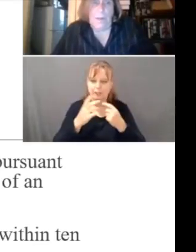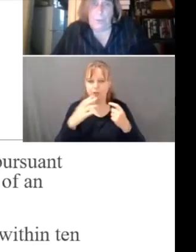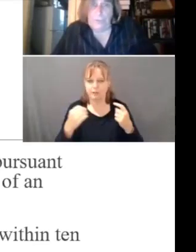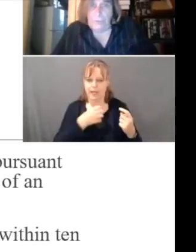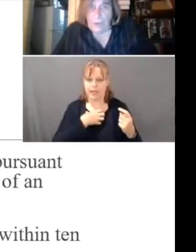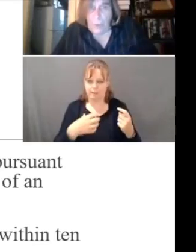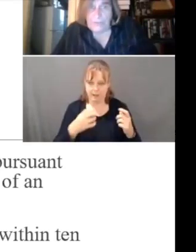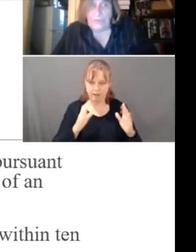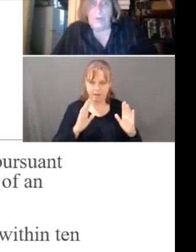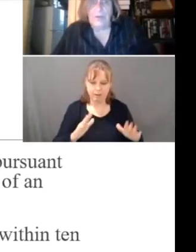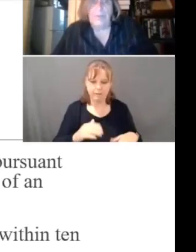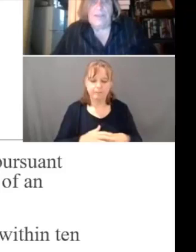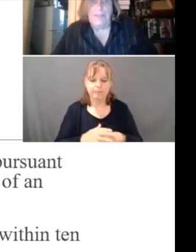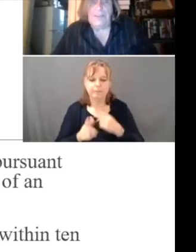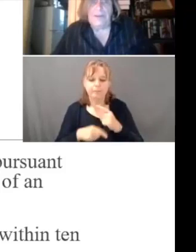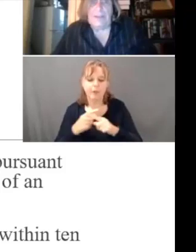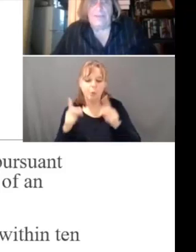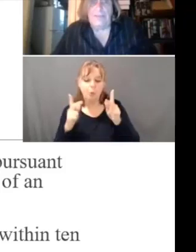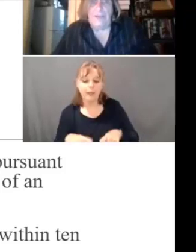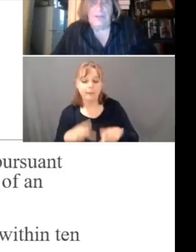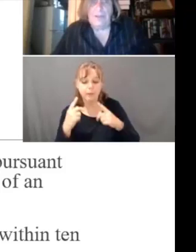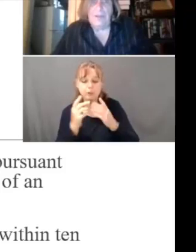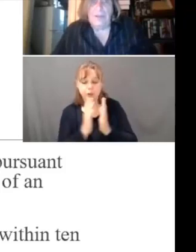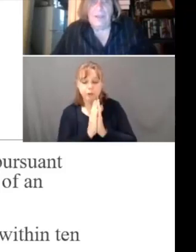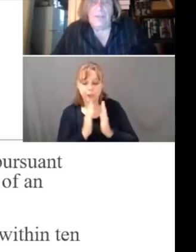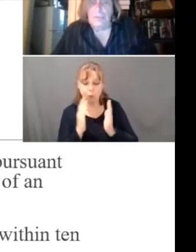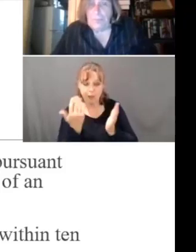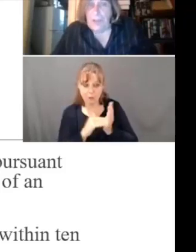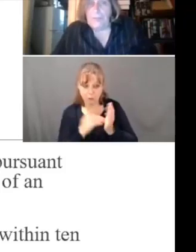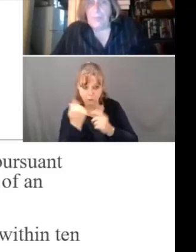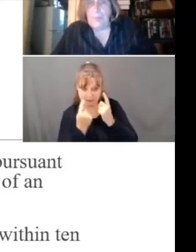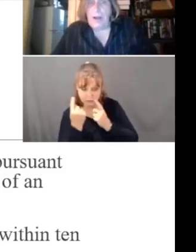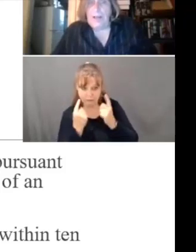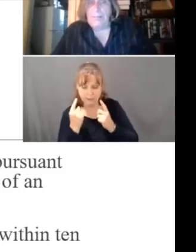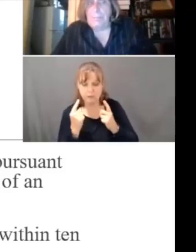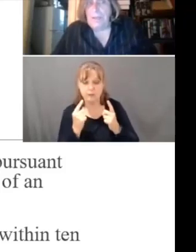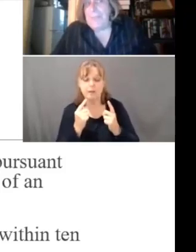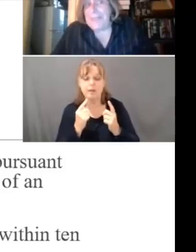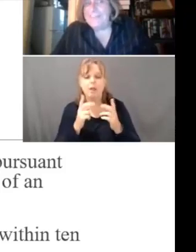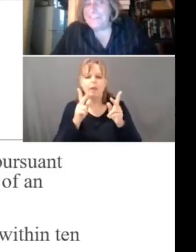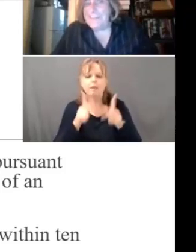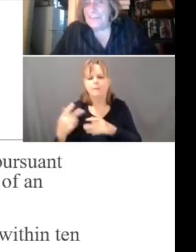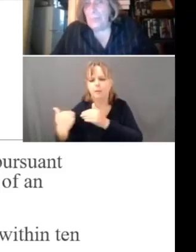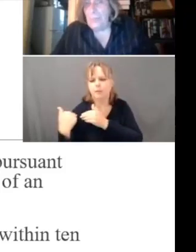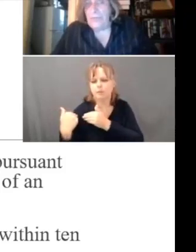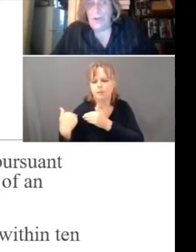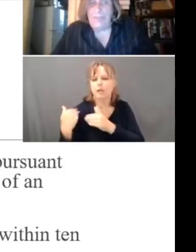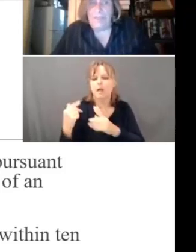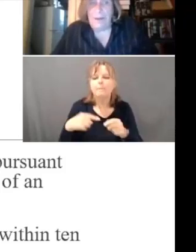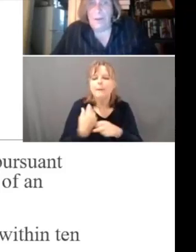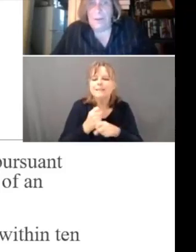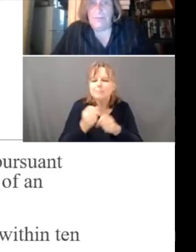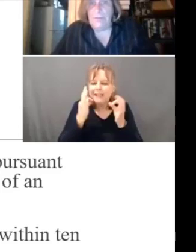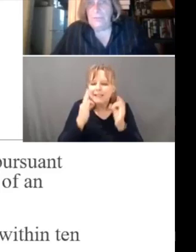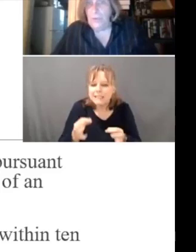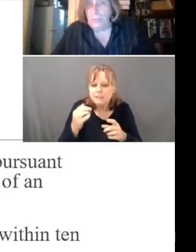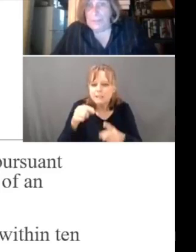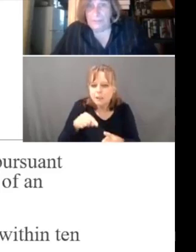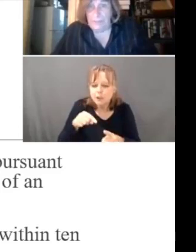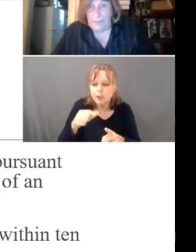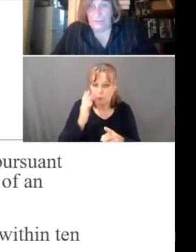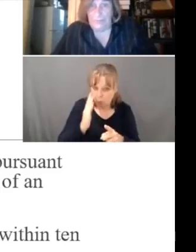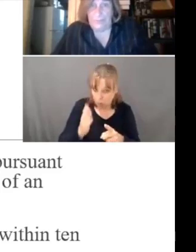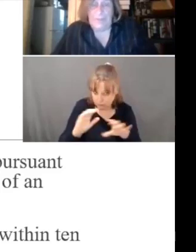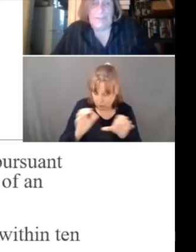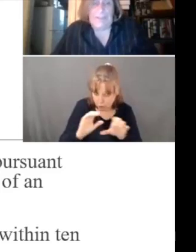When a person requests reconsideration, the responsible party must make a decision whether or not they're going to do a